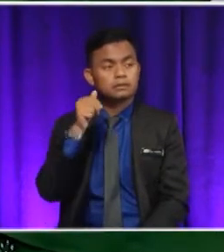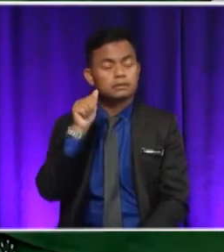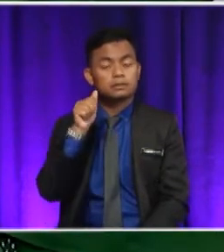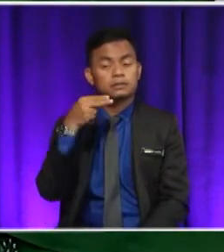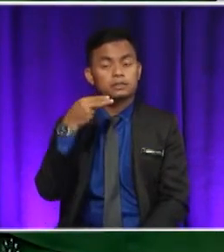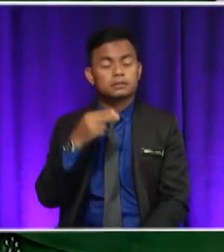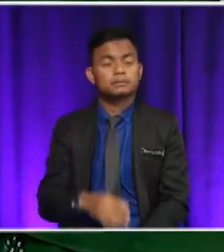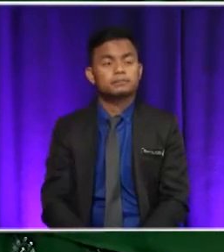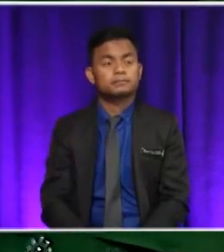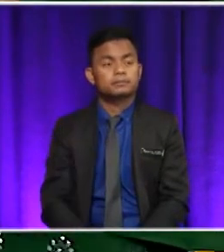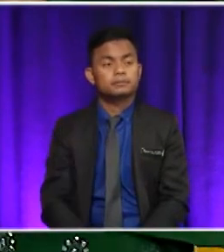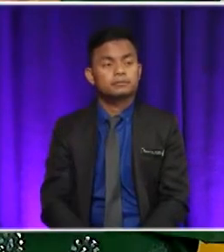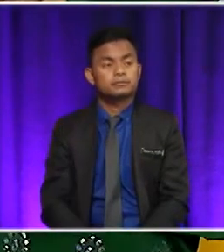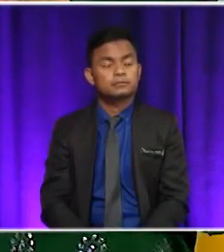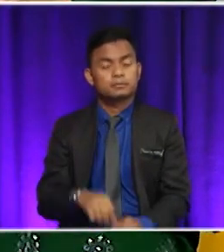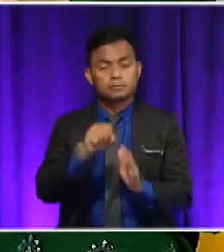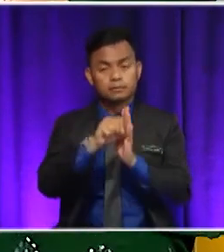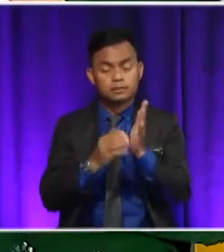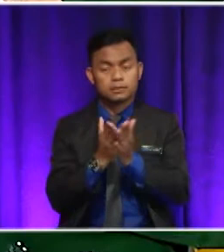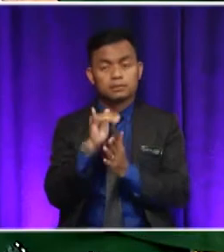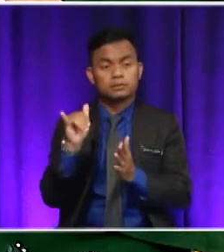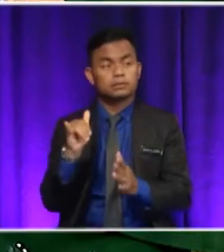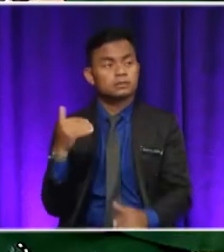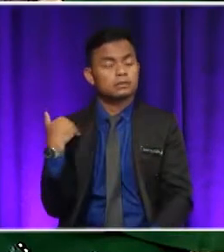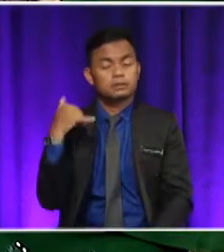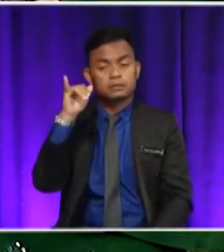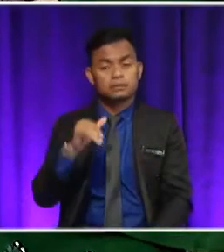Next one would be this. Anyone would like to try?